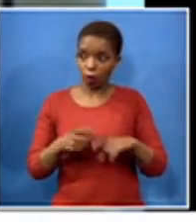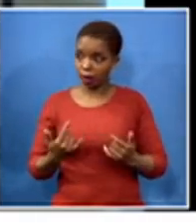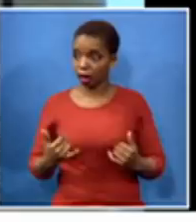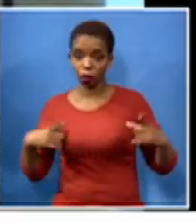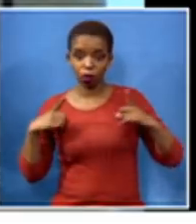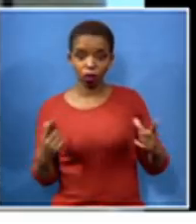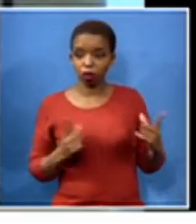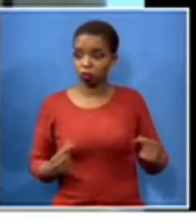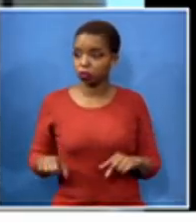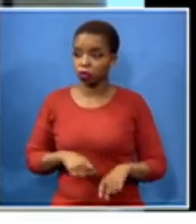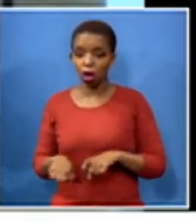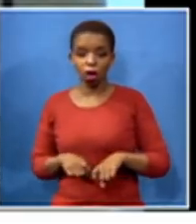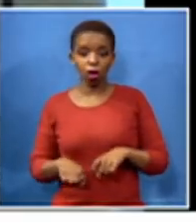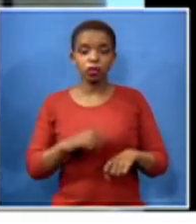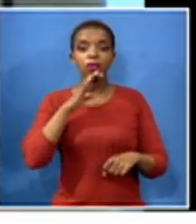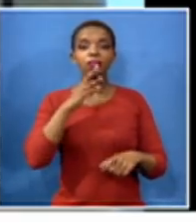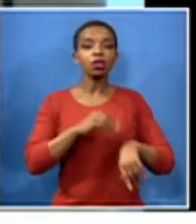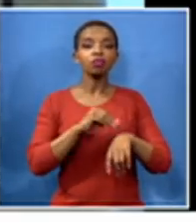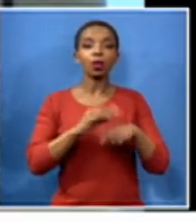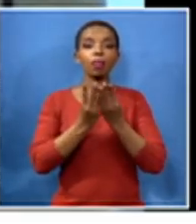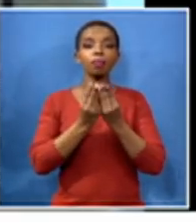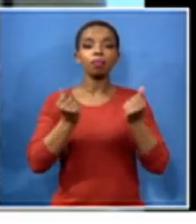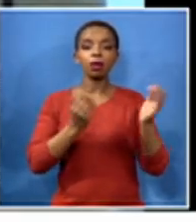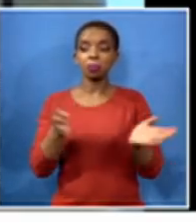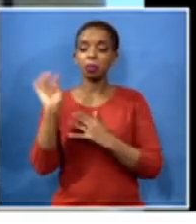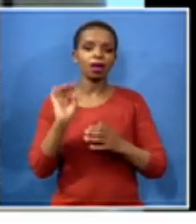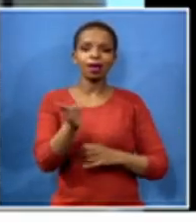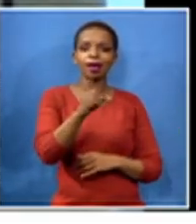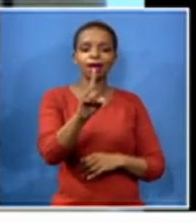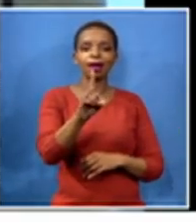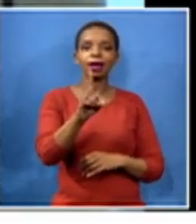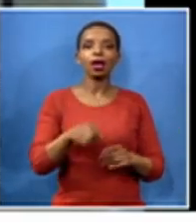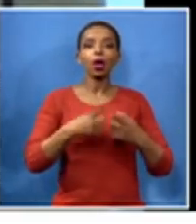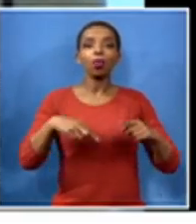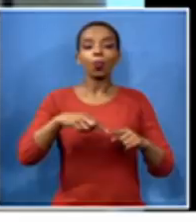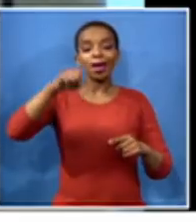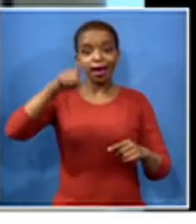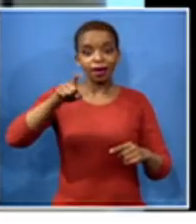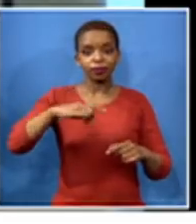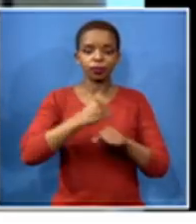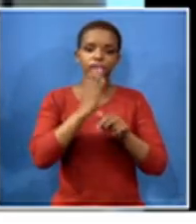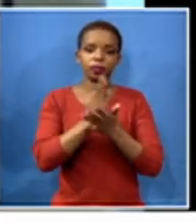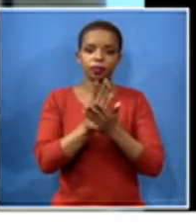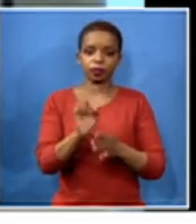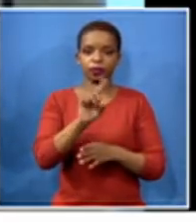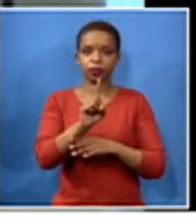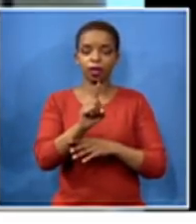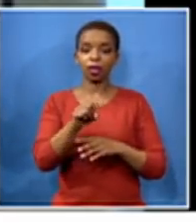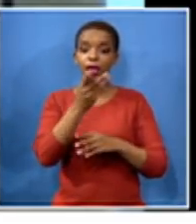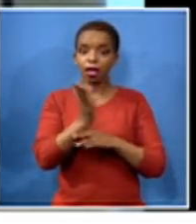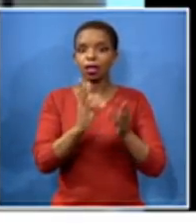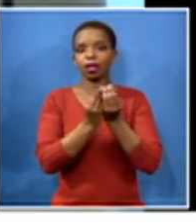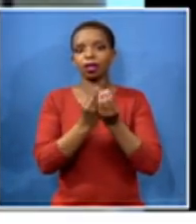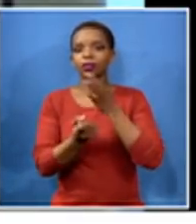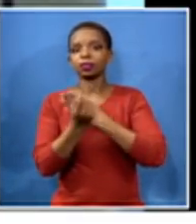necessarily solve the problem but what we do need to to ensure is that when there is an incident at a school that we do check